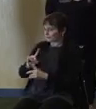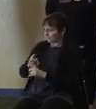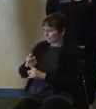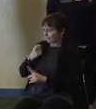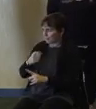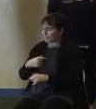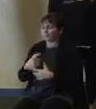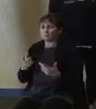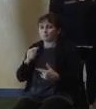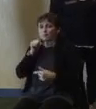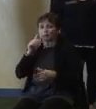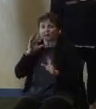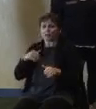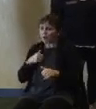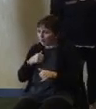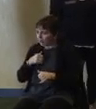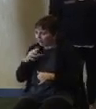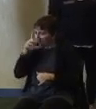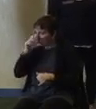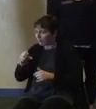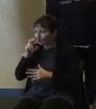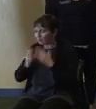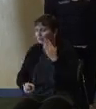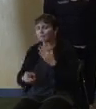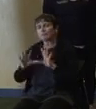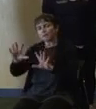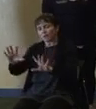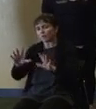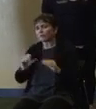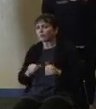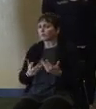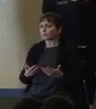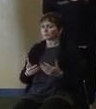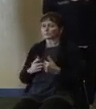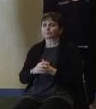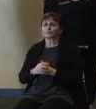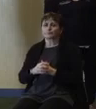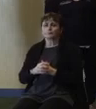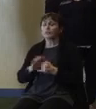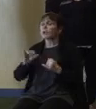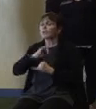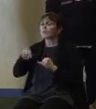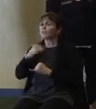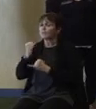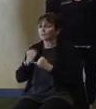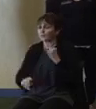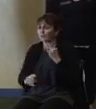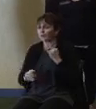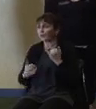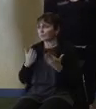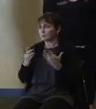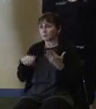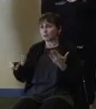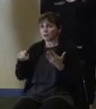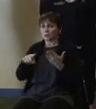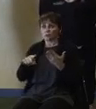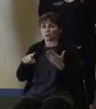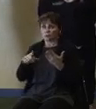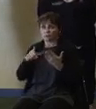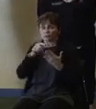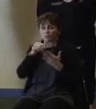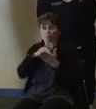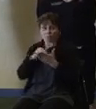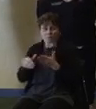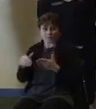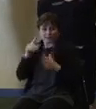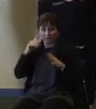don't take our eye off the ball in the other areas while an incident like a snowstorm is happening. And the final thing I'll say, it's probably something you don't hear a Homeland Security director